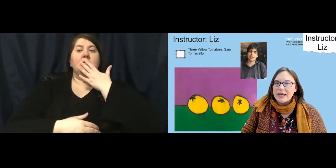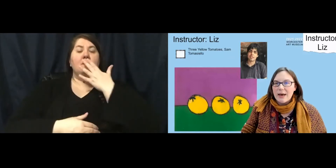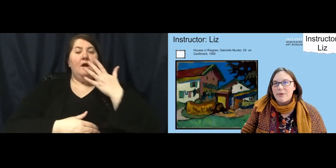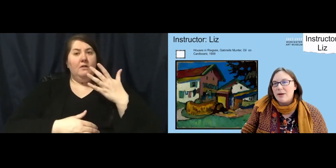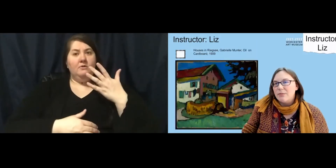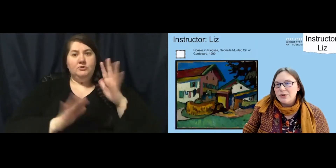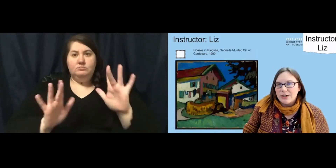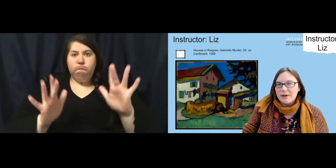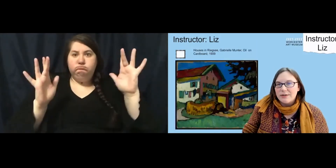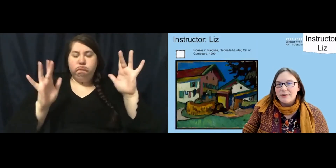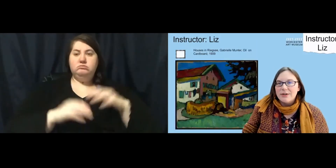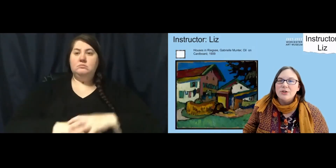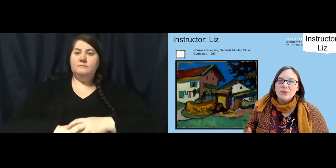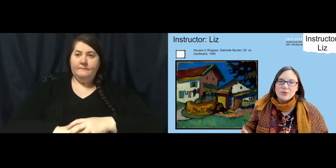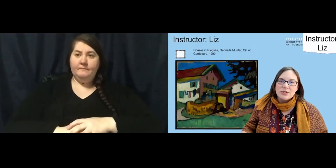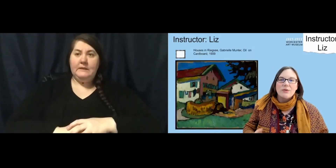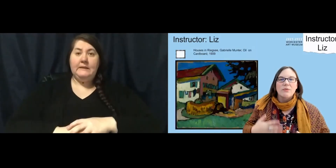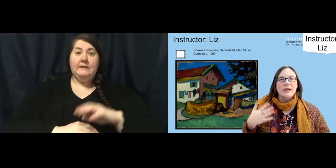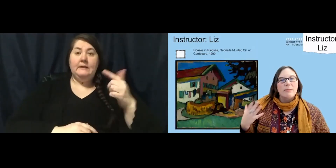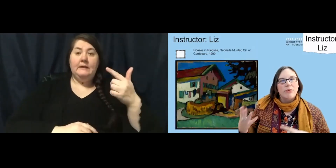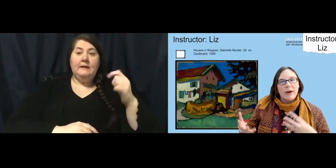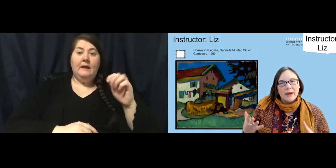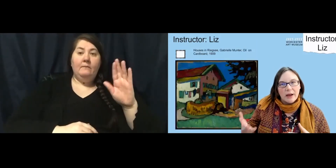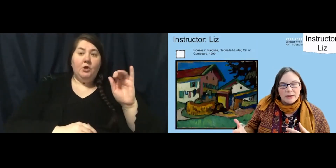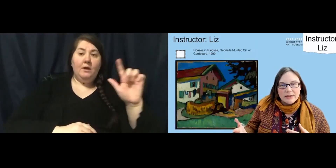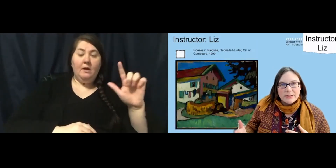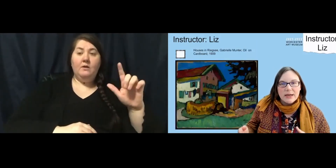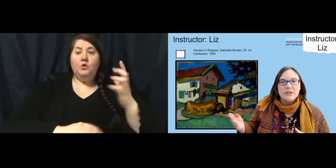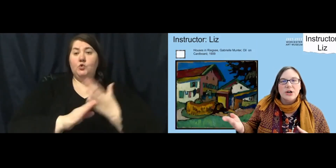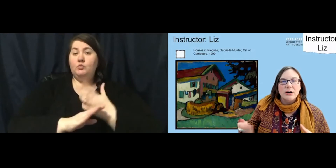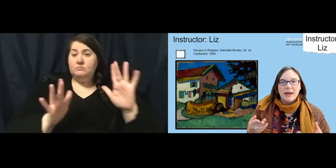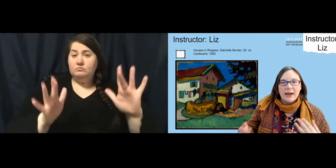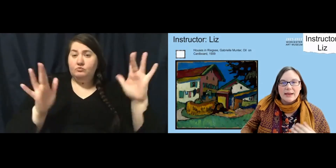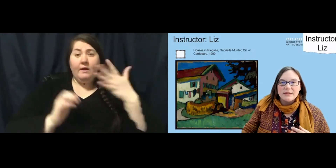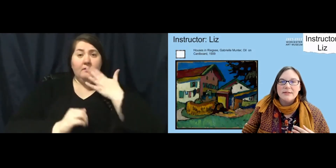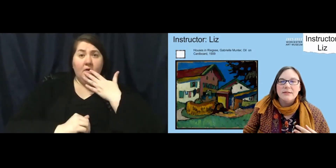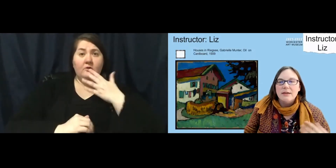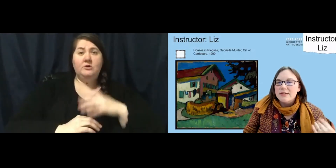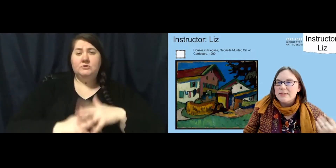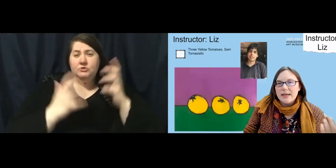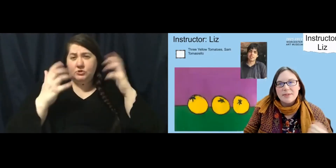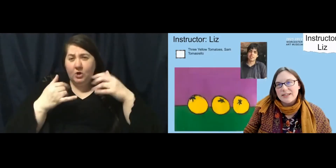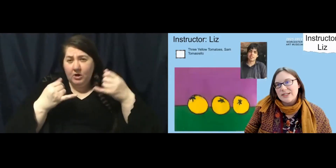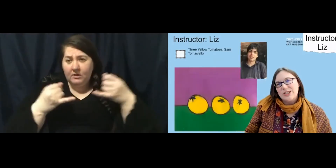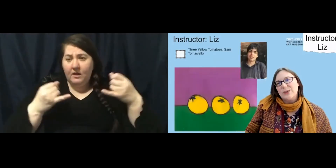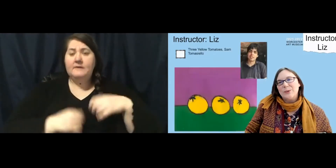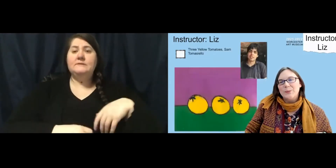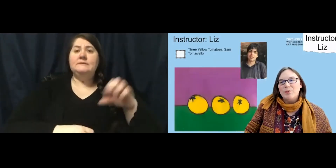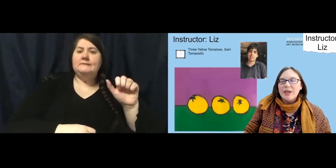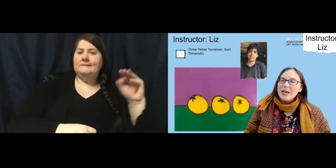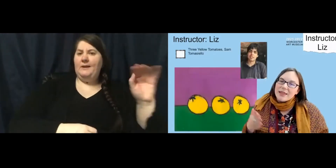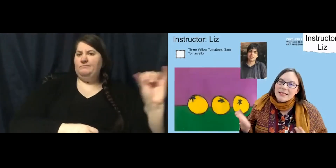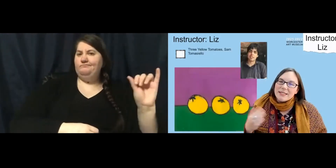like Gabrielle Munter used really bright colors and dark lines, Sam does too.